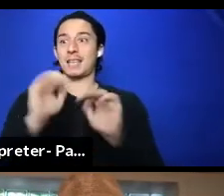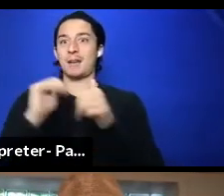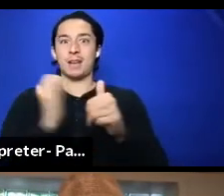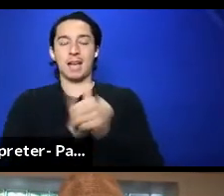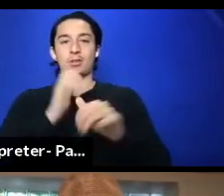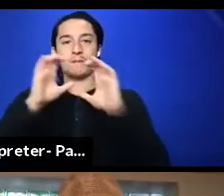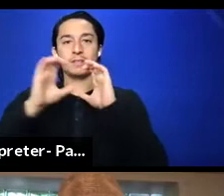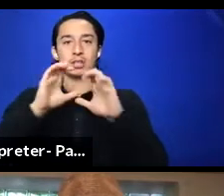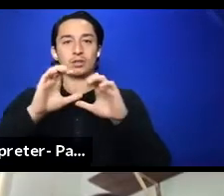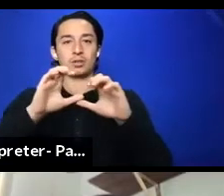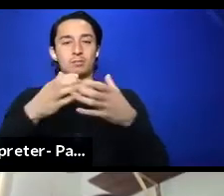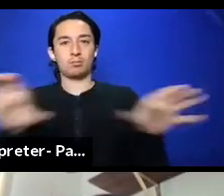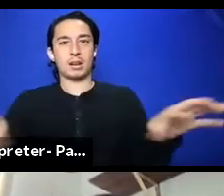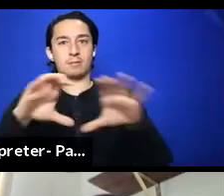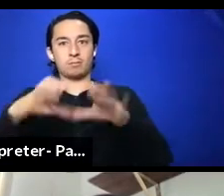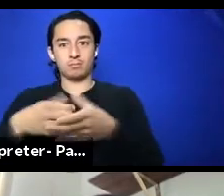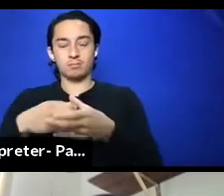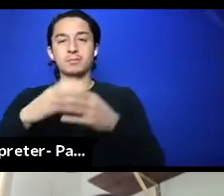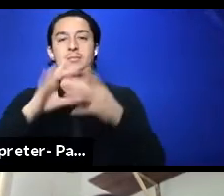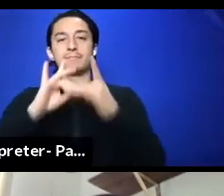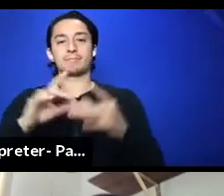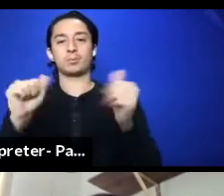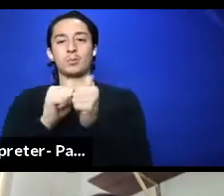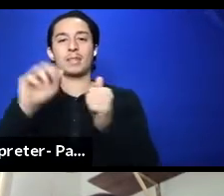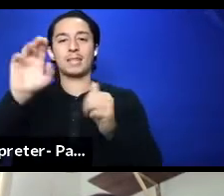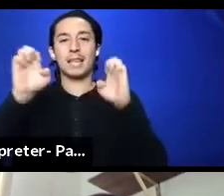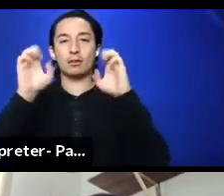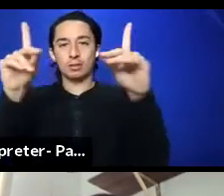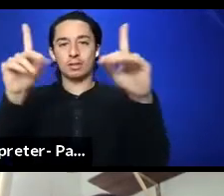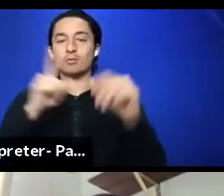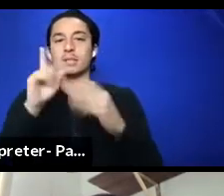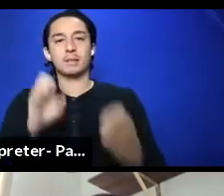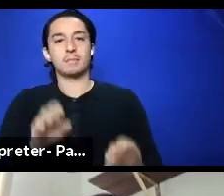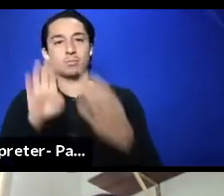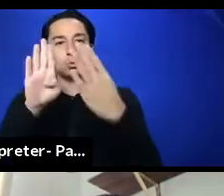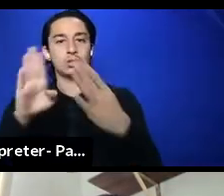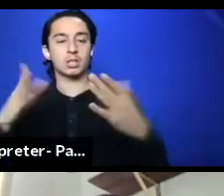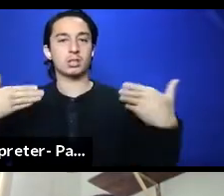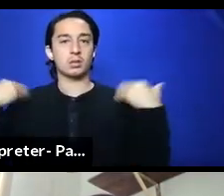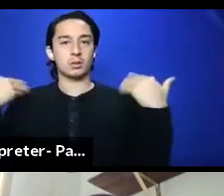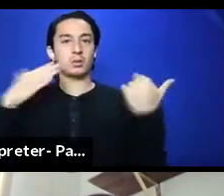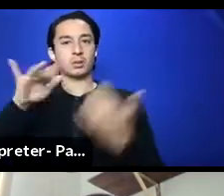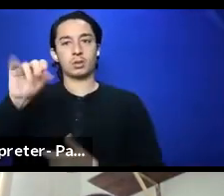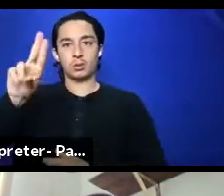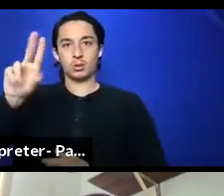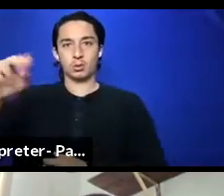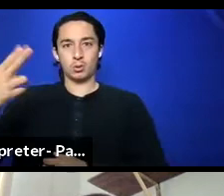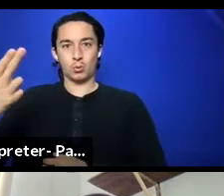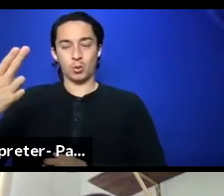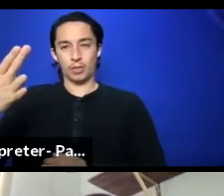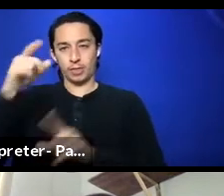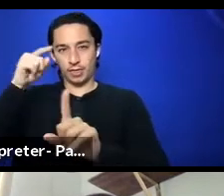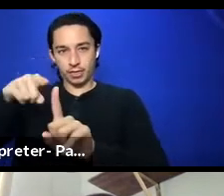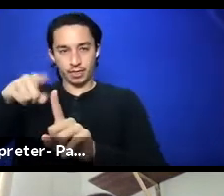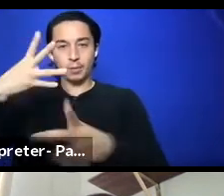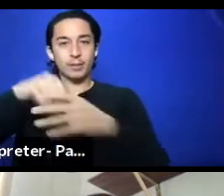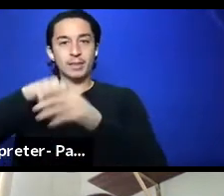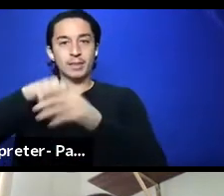also about education and really approaching the youth, um, in this industry is